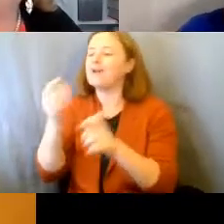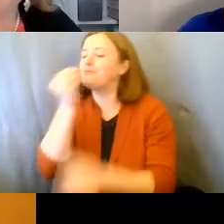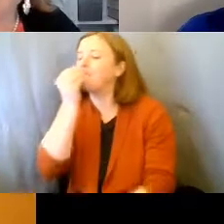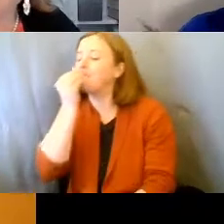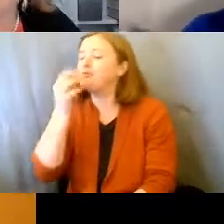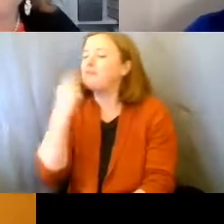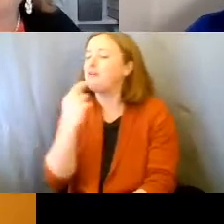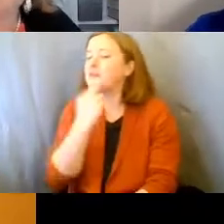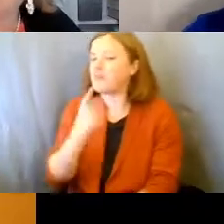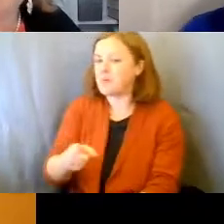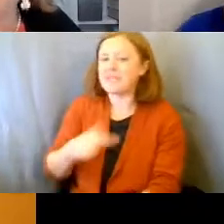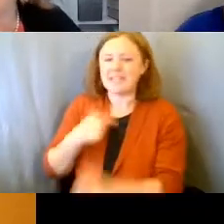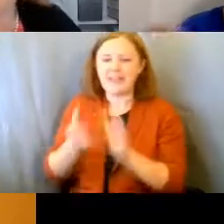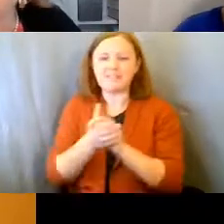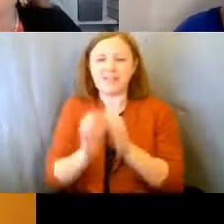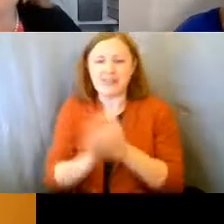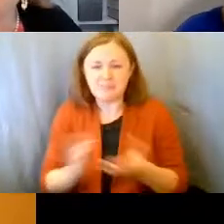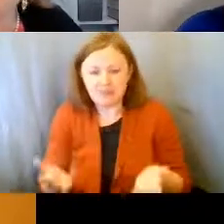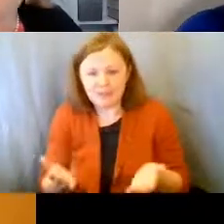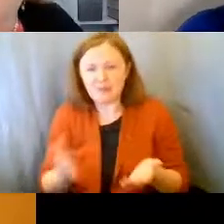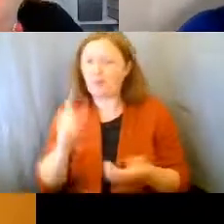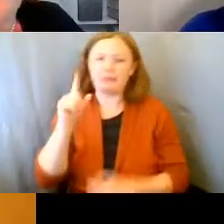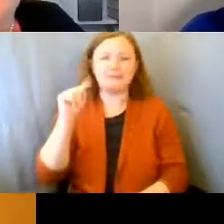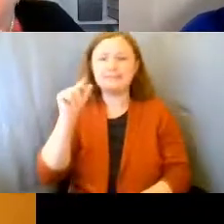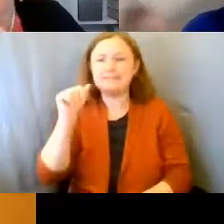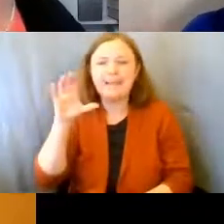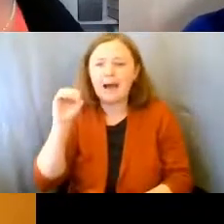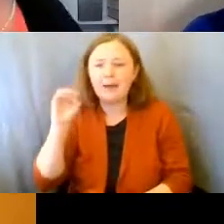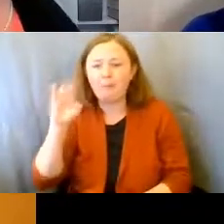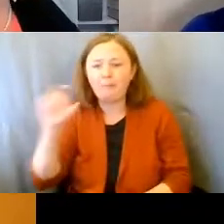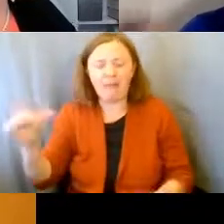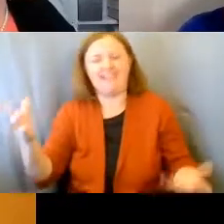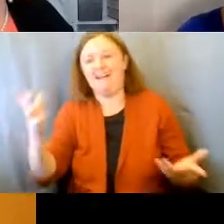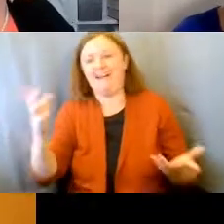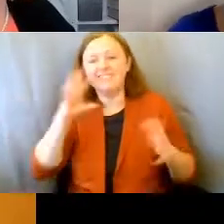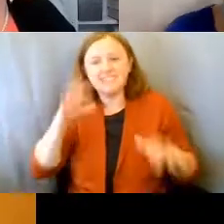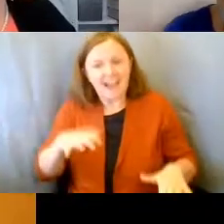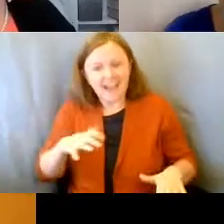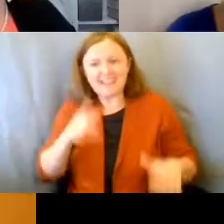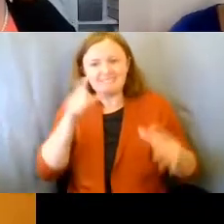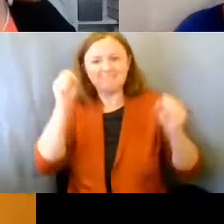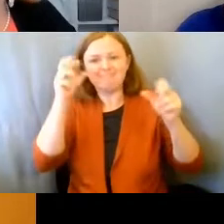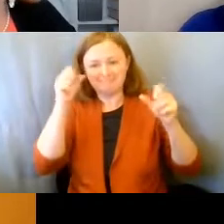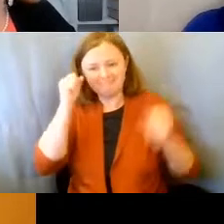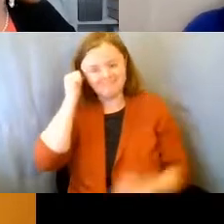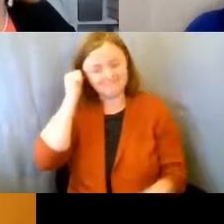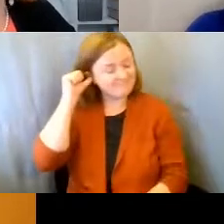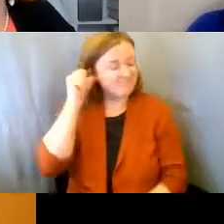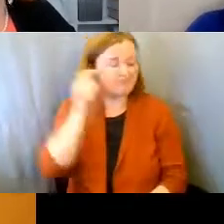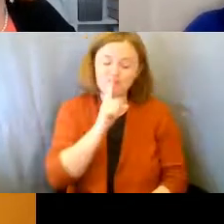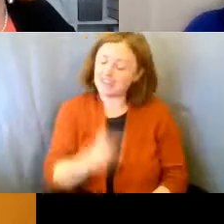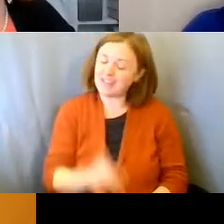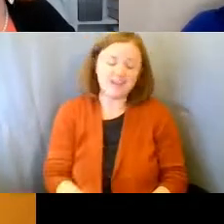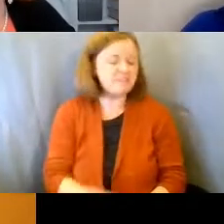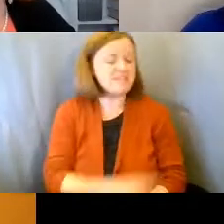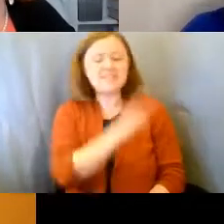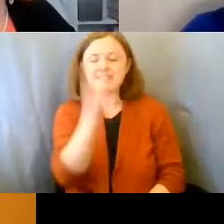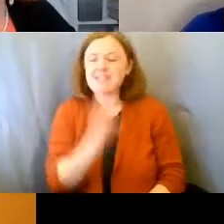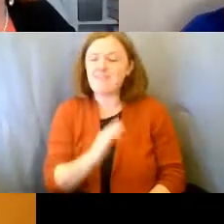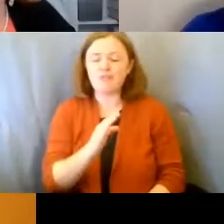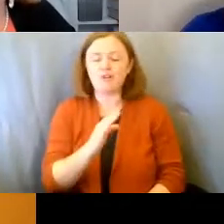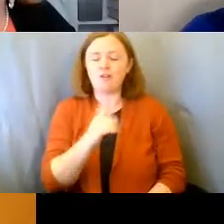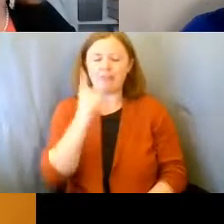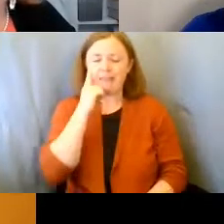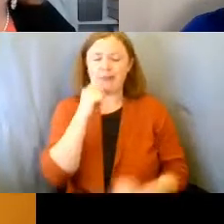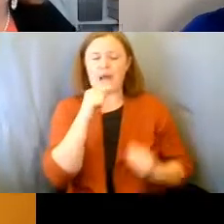so he can get his hamburger or his Taco Bell. So, you know, never underestimate what our kids can